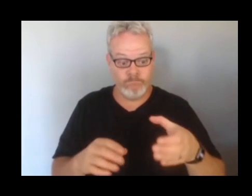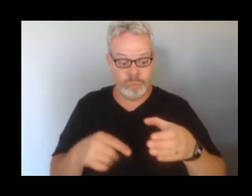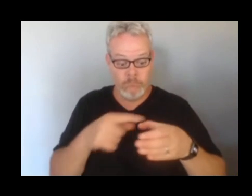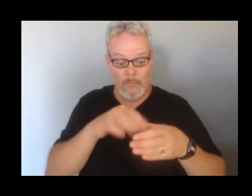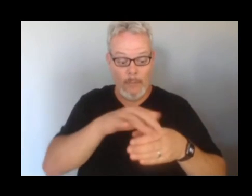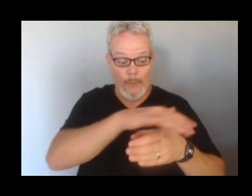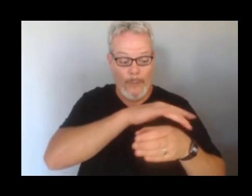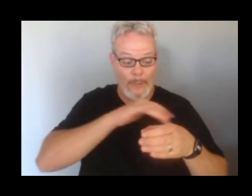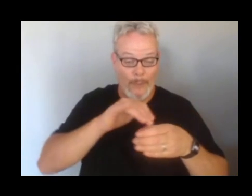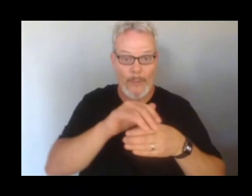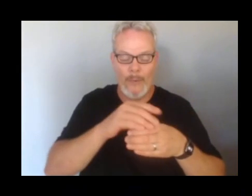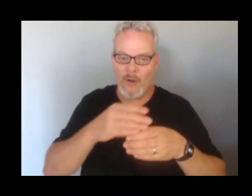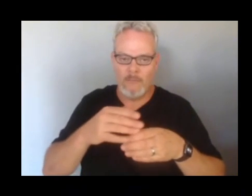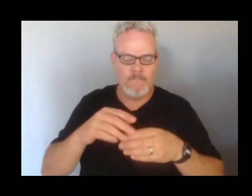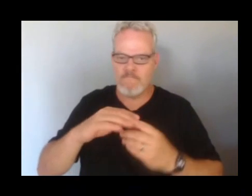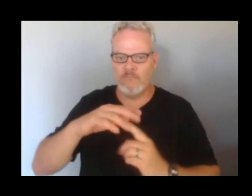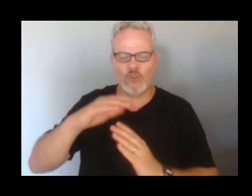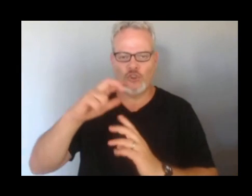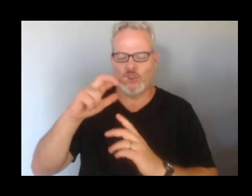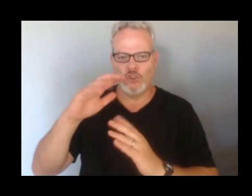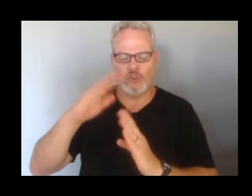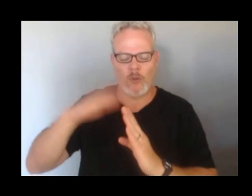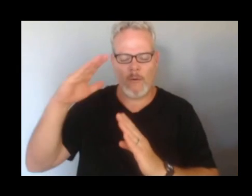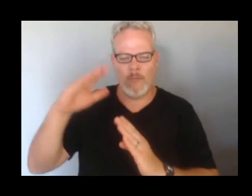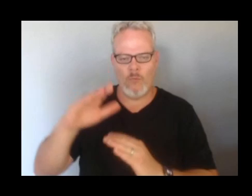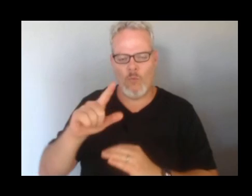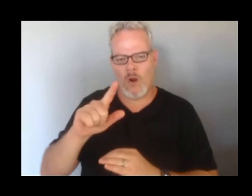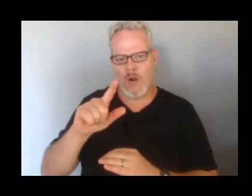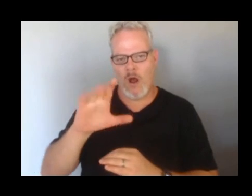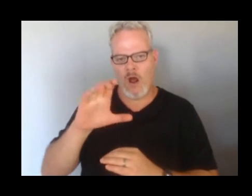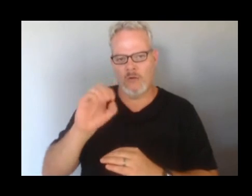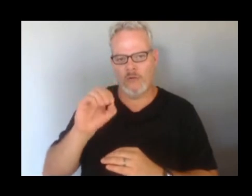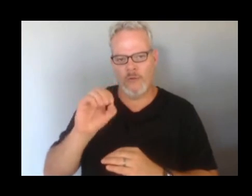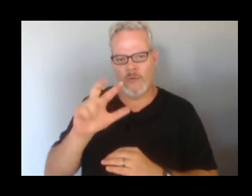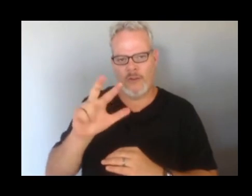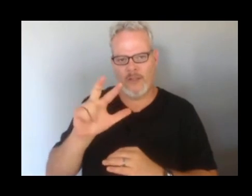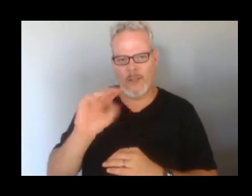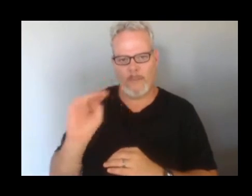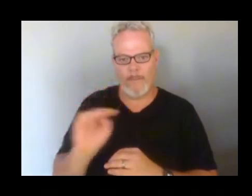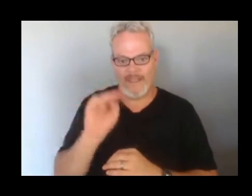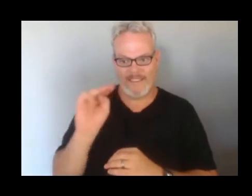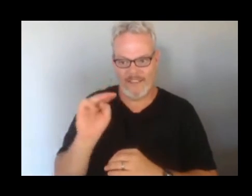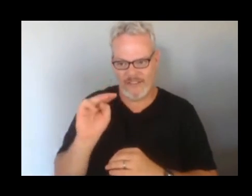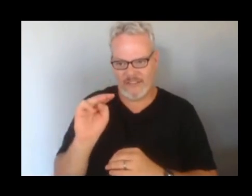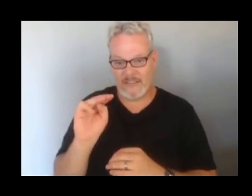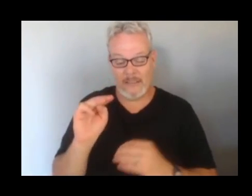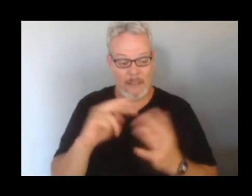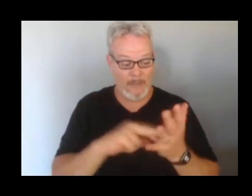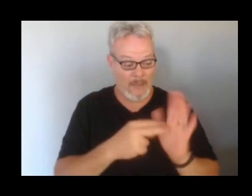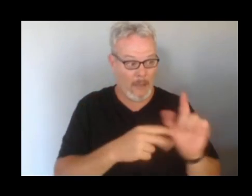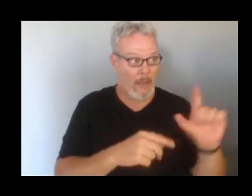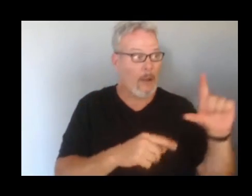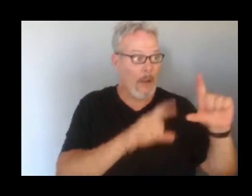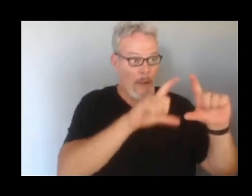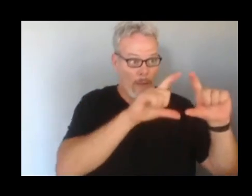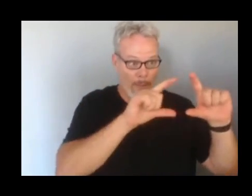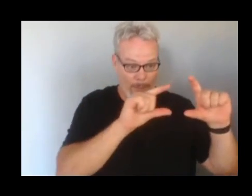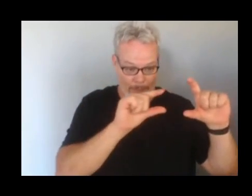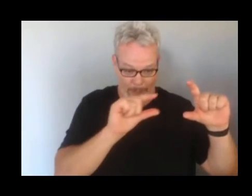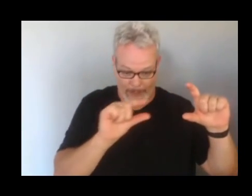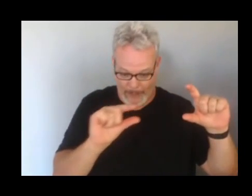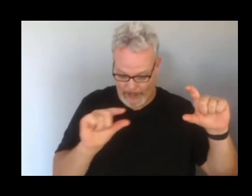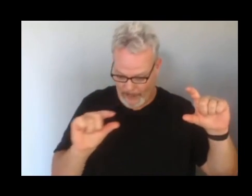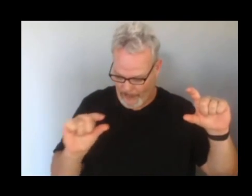338 feet, 103 meters. And that goes down all the way to just a few feet and meters at this far eastern end.